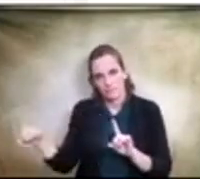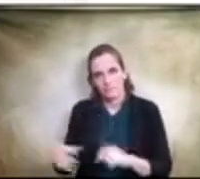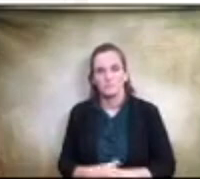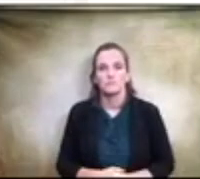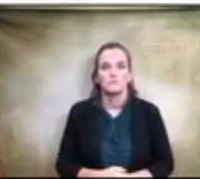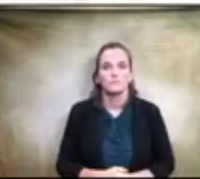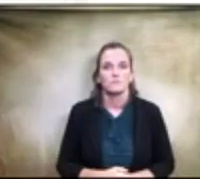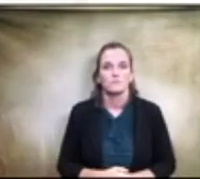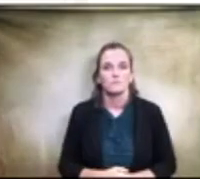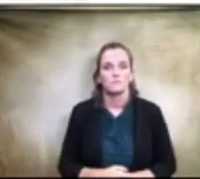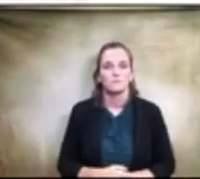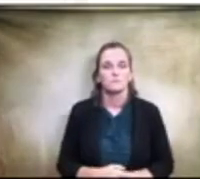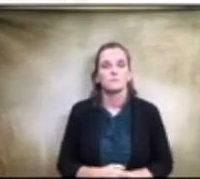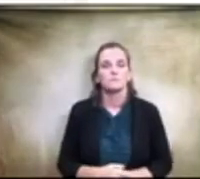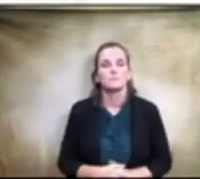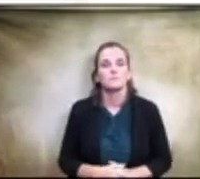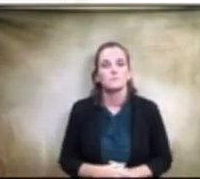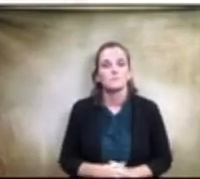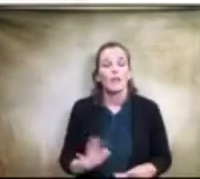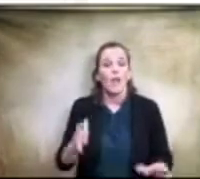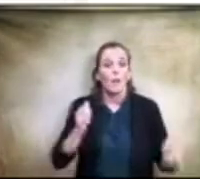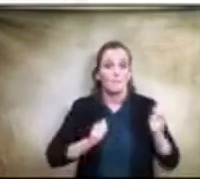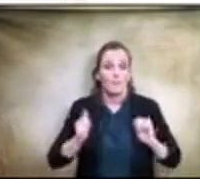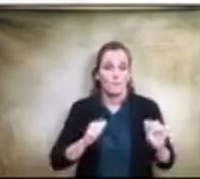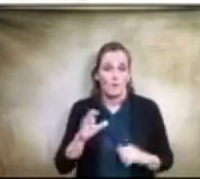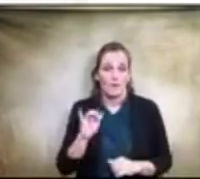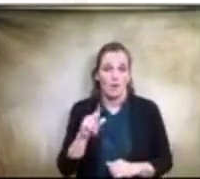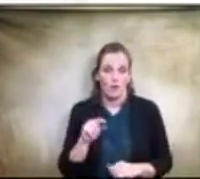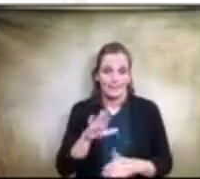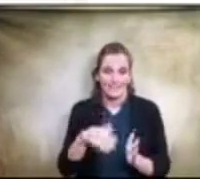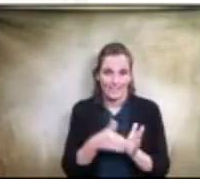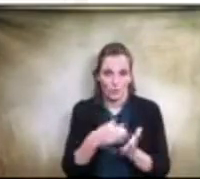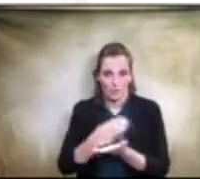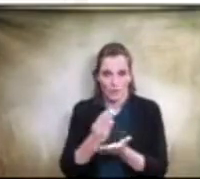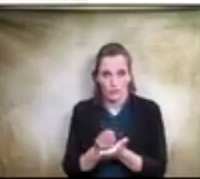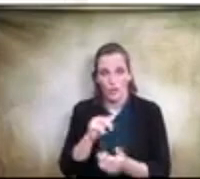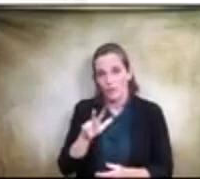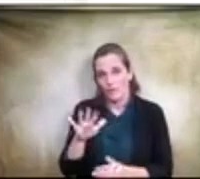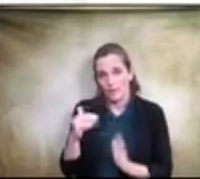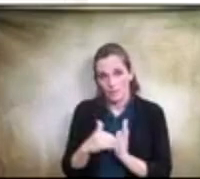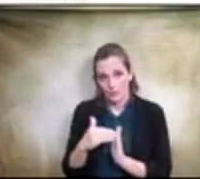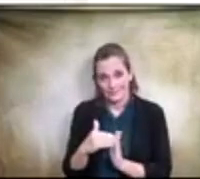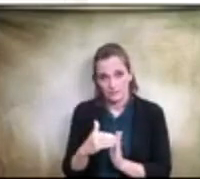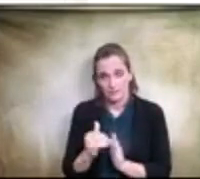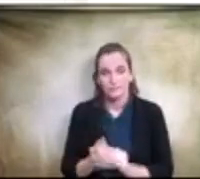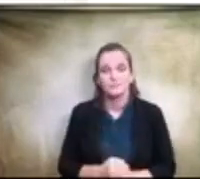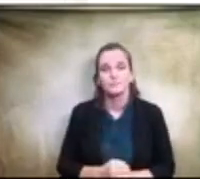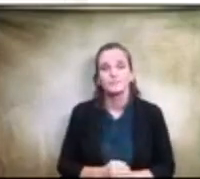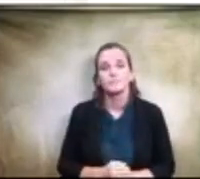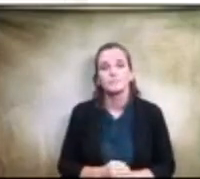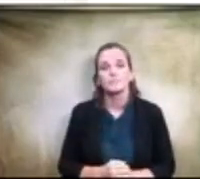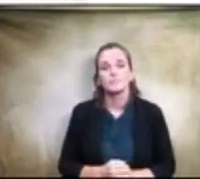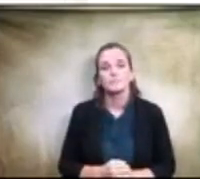Next we have the performing arts center budgeted for 35 million with the K